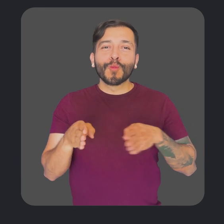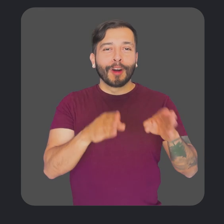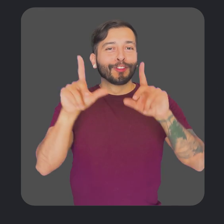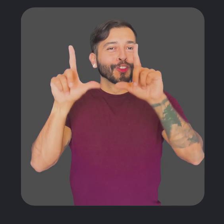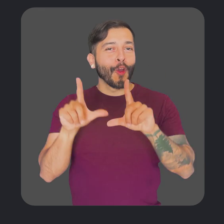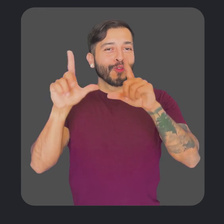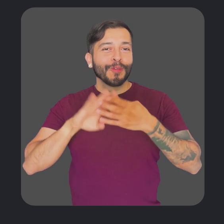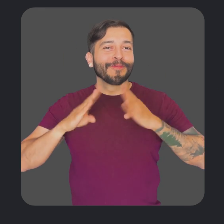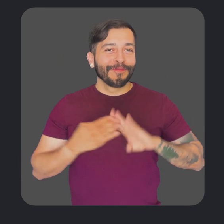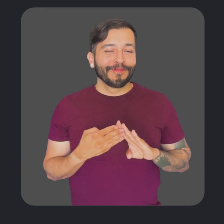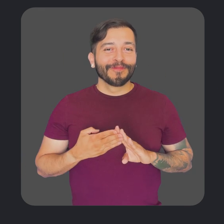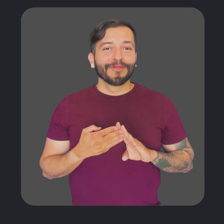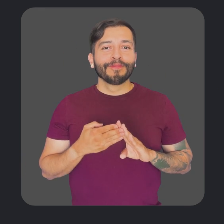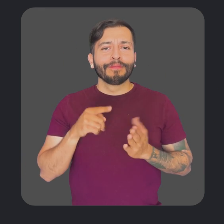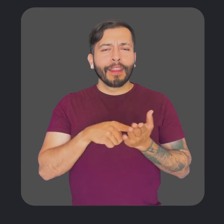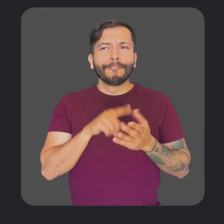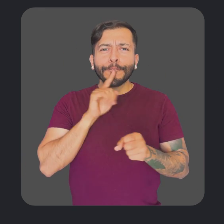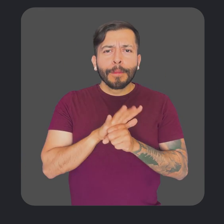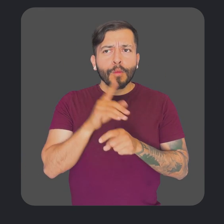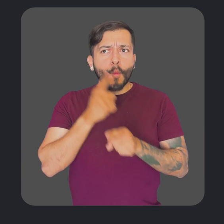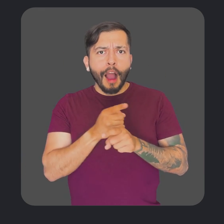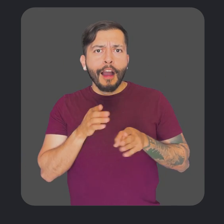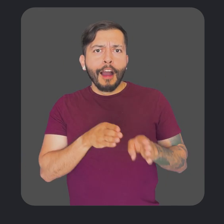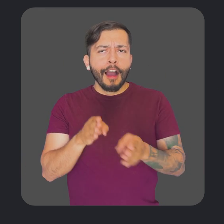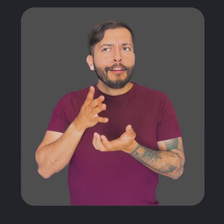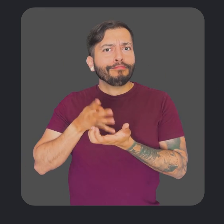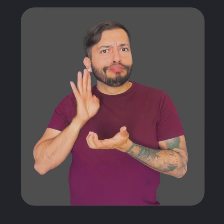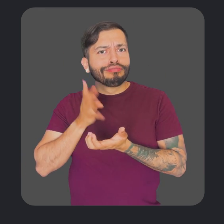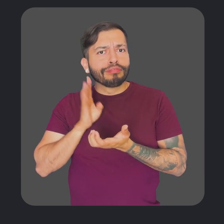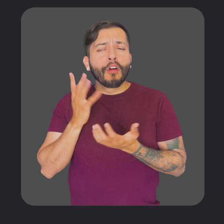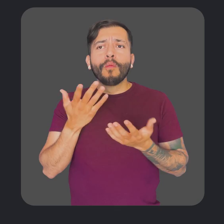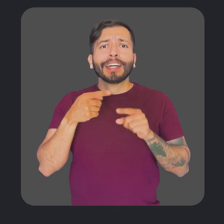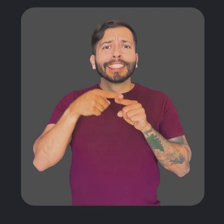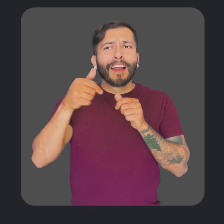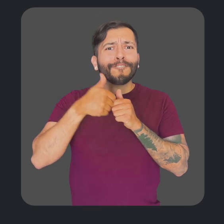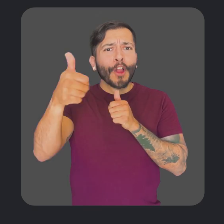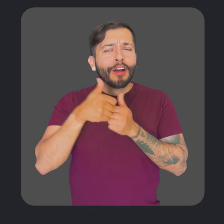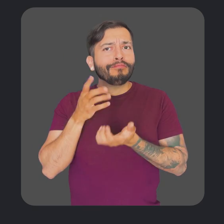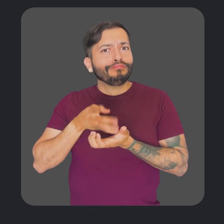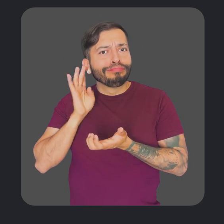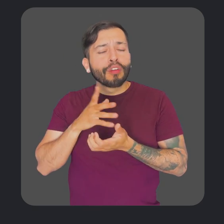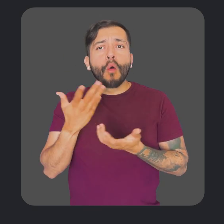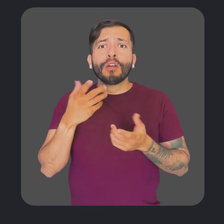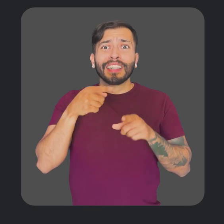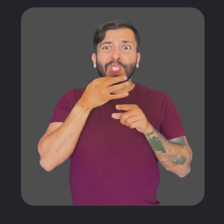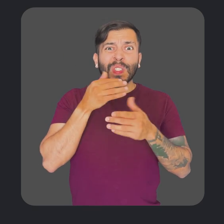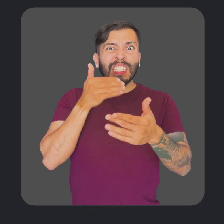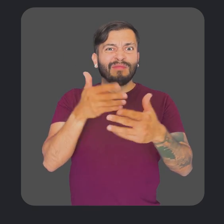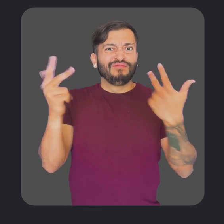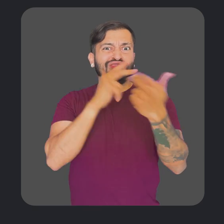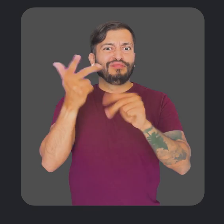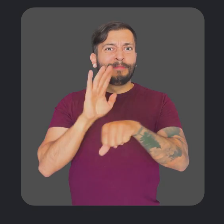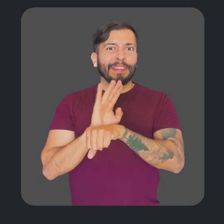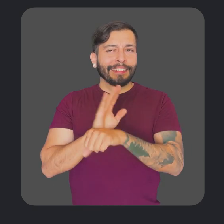feature as she navigates the streets of Tokyo. Detailed Voice Guidance confirms if someone is on the correct route, the distance until their next turn, or